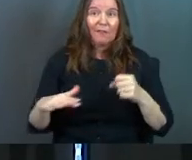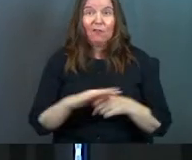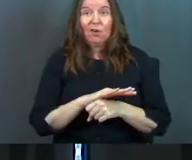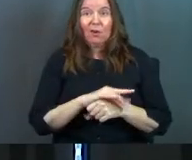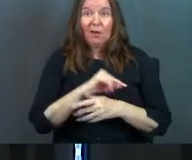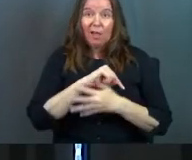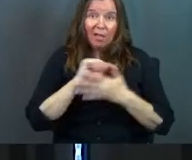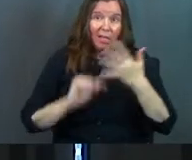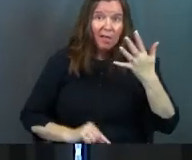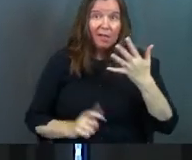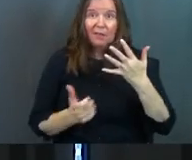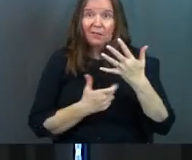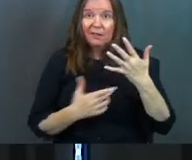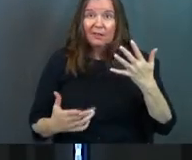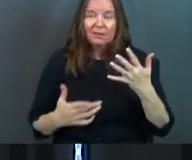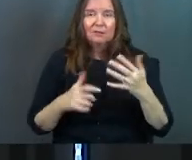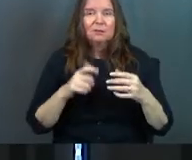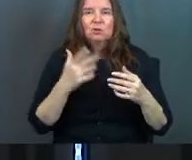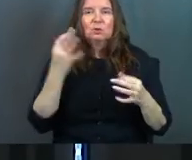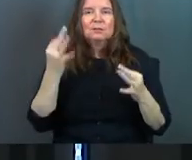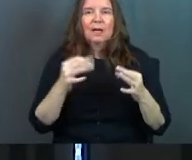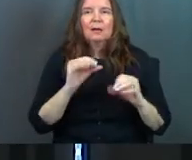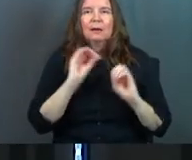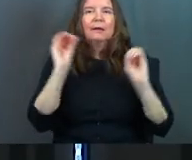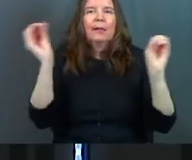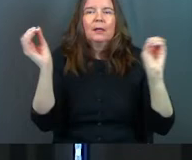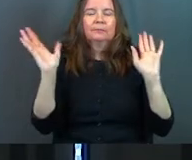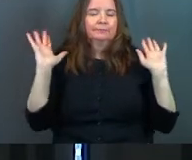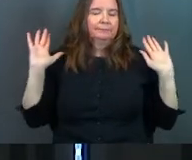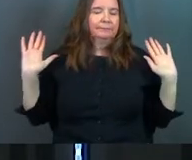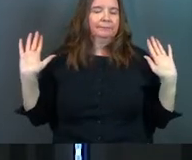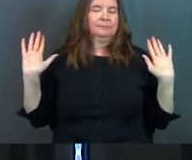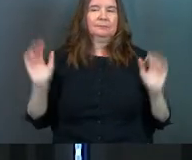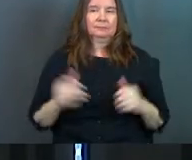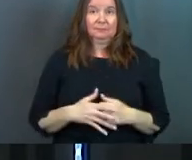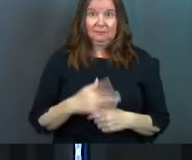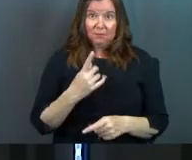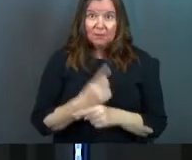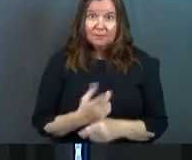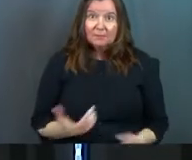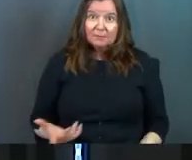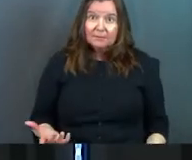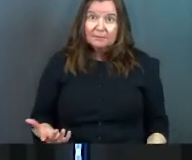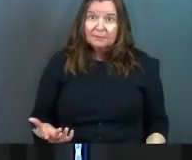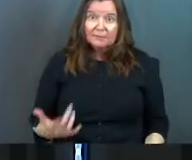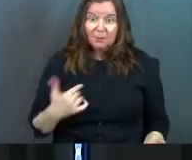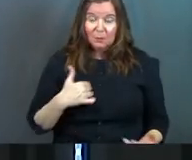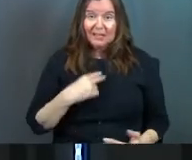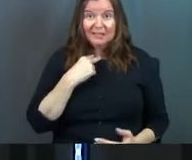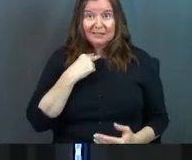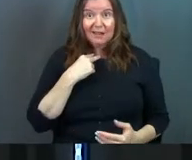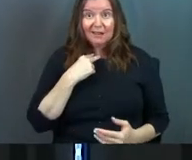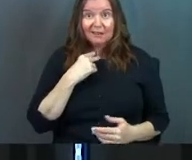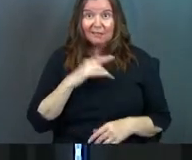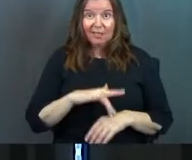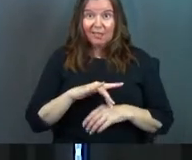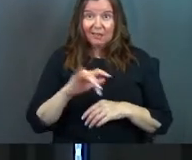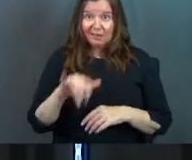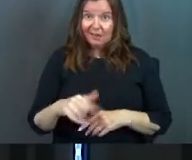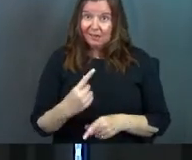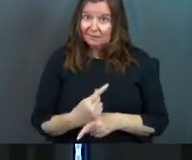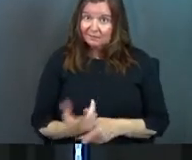full package deal, you don't do anything. Right? Don't we get stuck there sometimes?